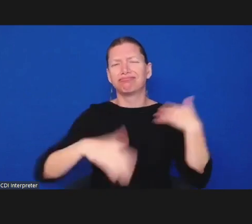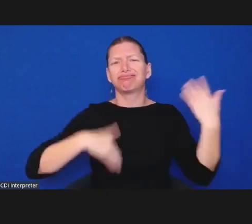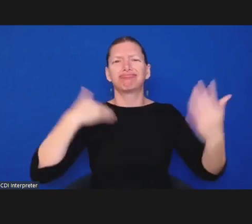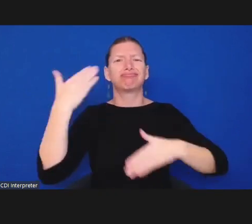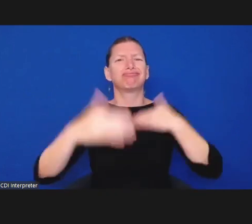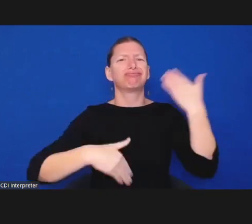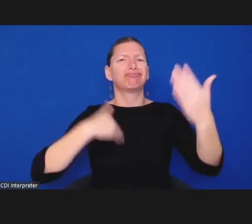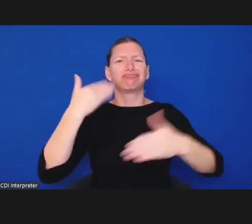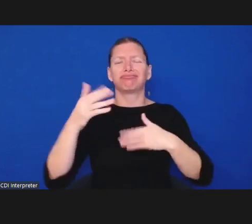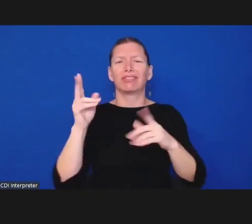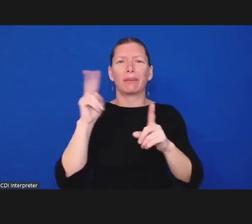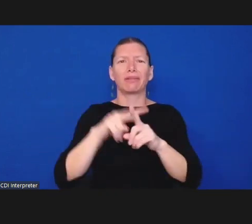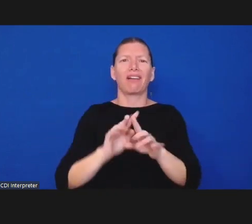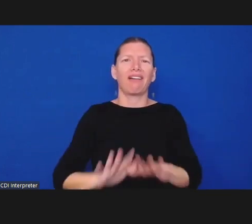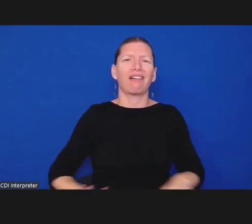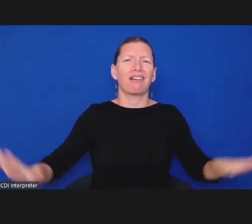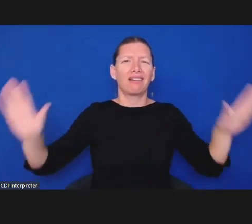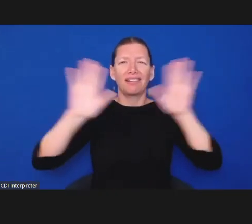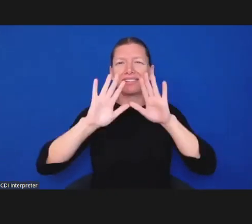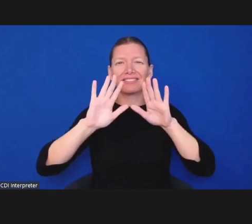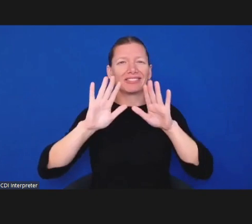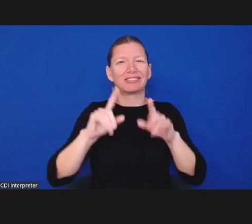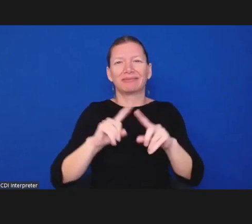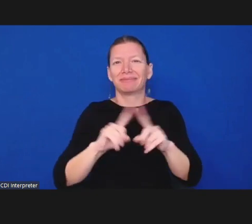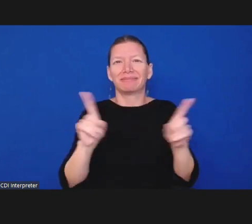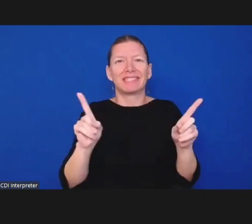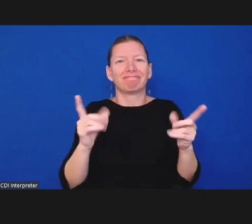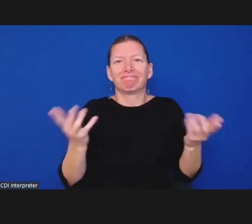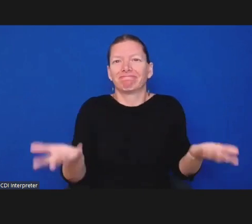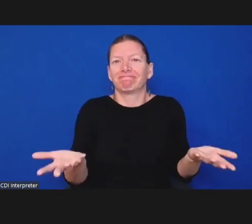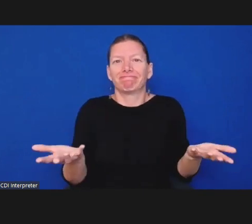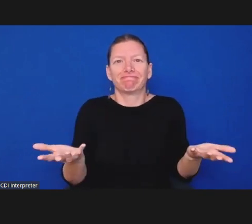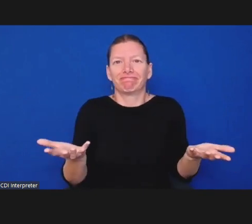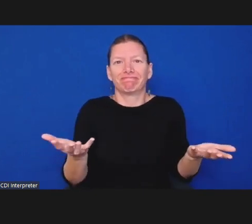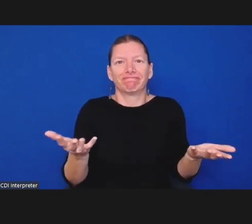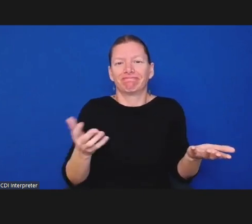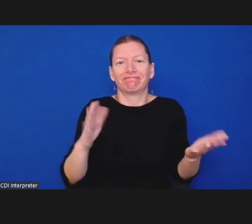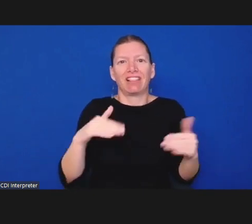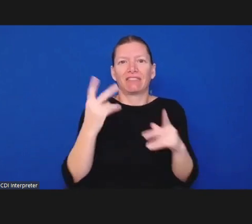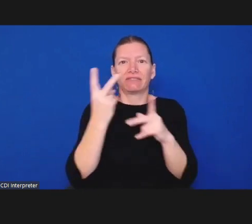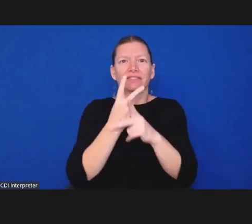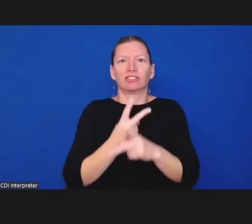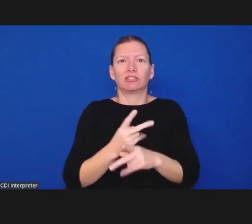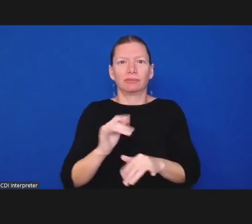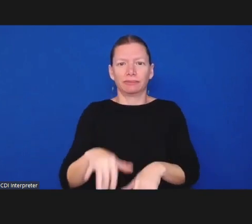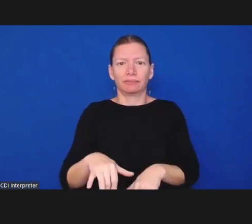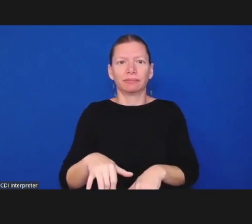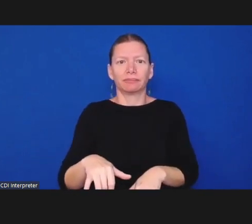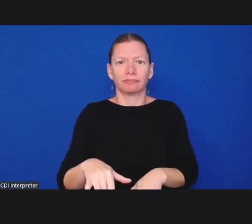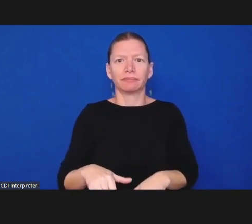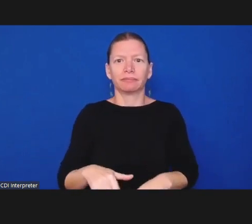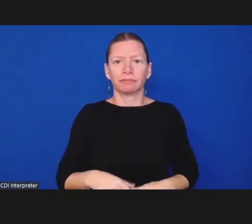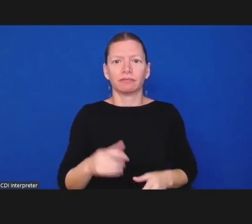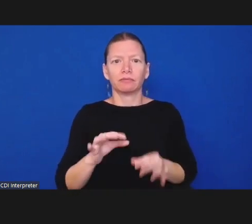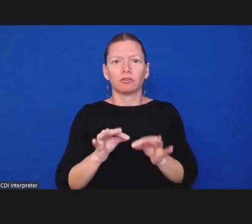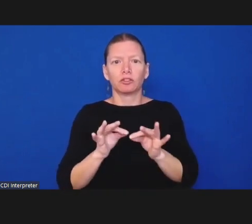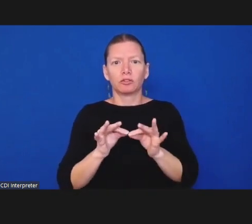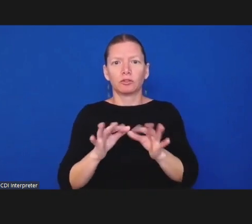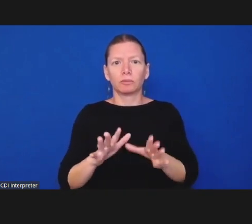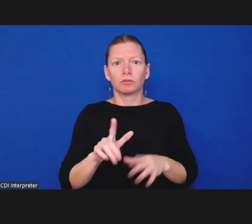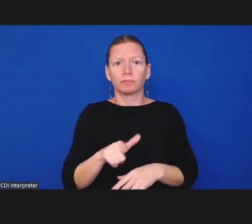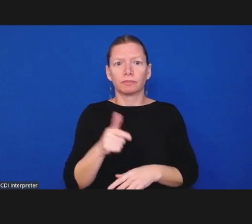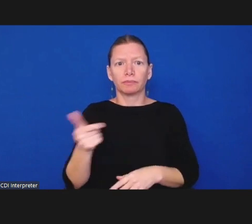out in any given community how to do engagement because it's always changing communities are changing needs are changing